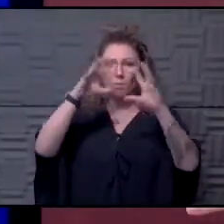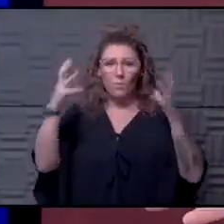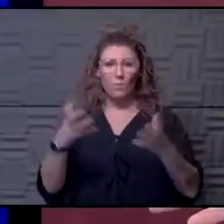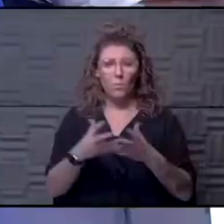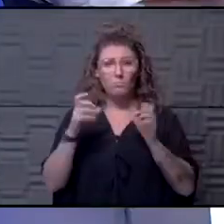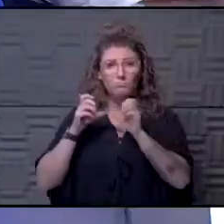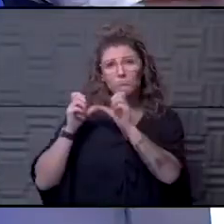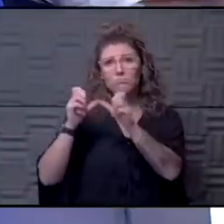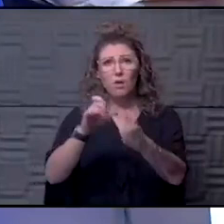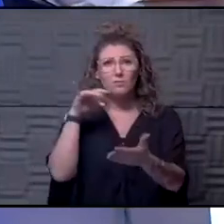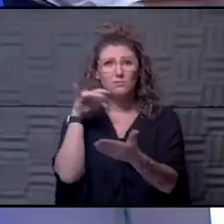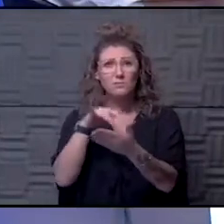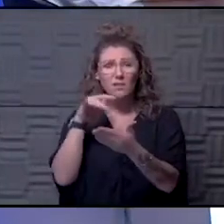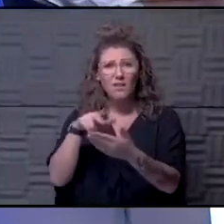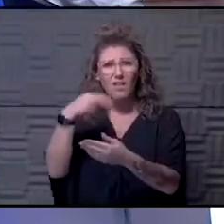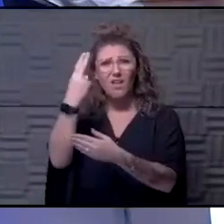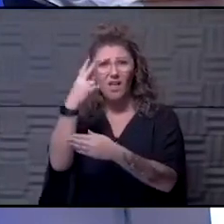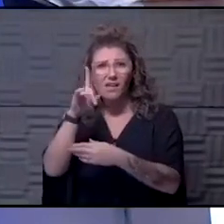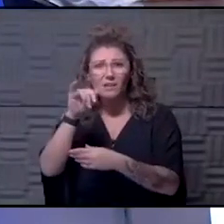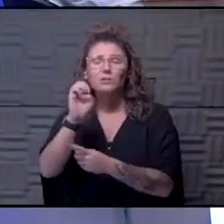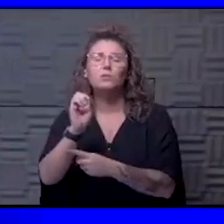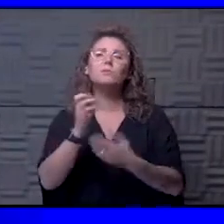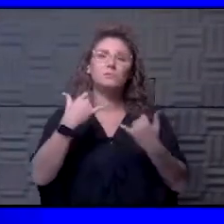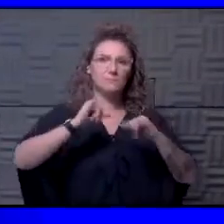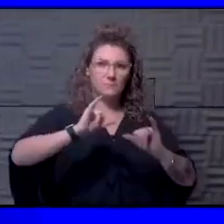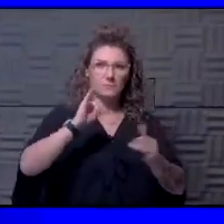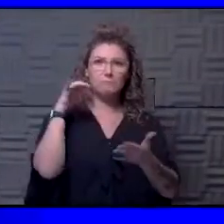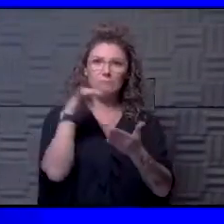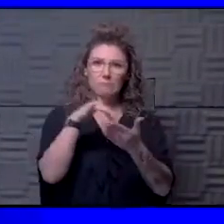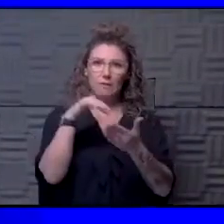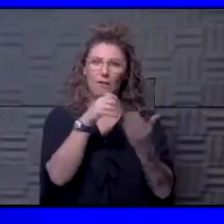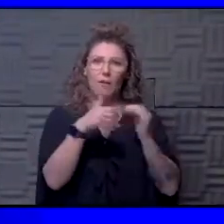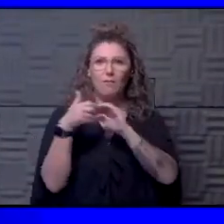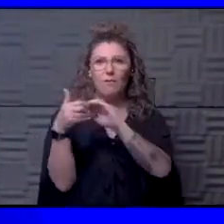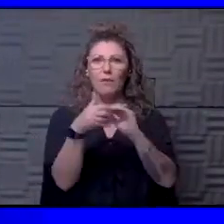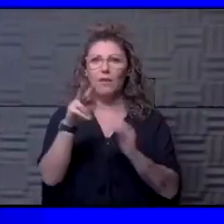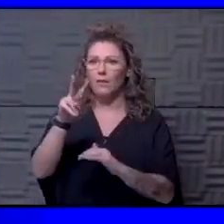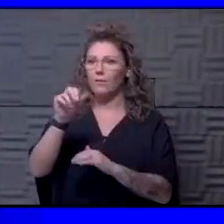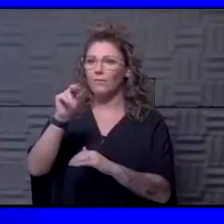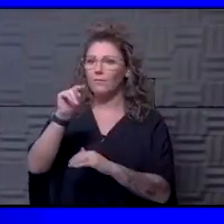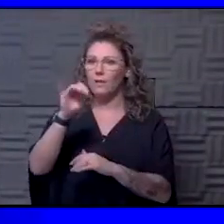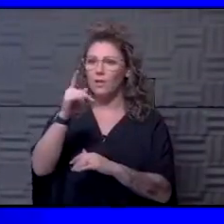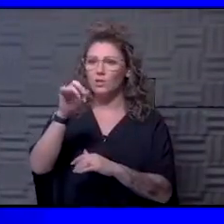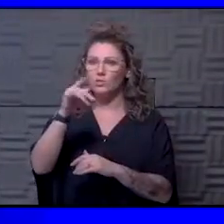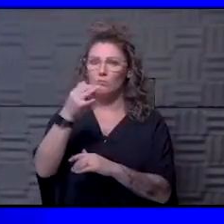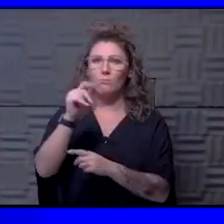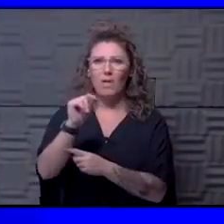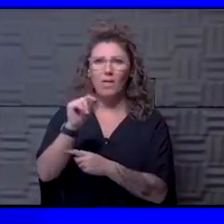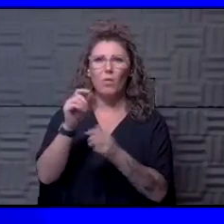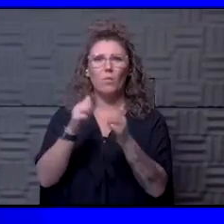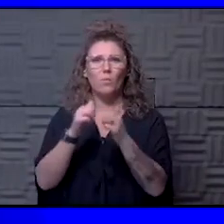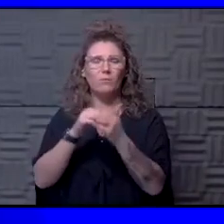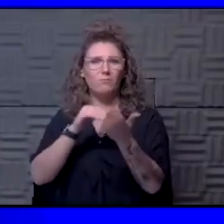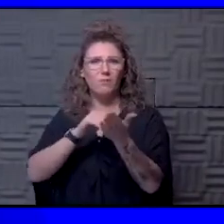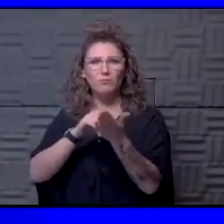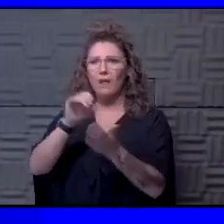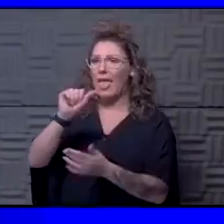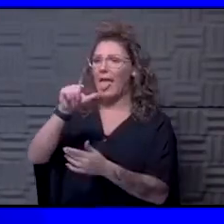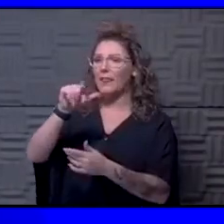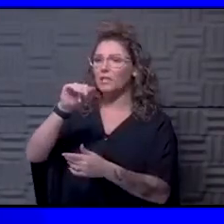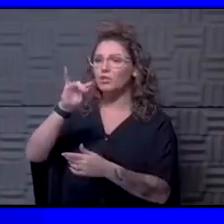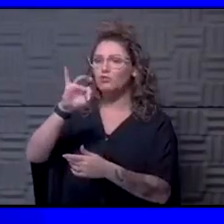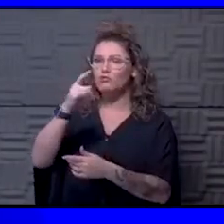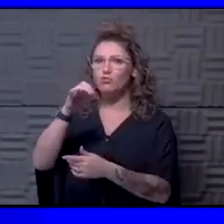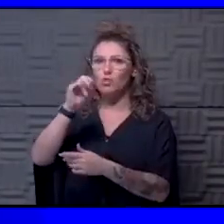still about the high dose monoclonal antibodies? we still are in a study in, uh, collaboration with Vanderbilt and that's what Dr. Wissom-Eletruni here. So they have known